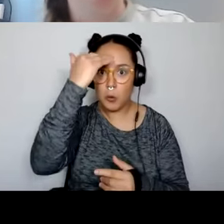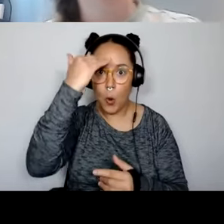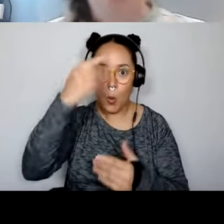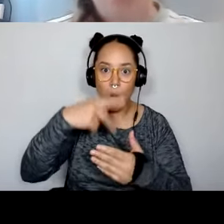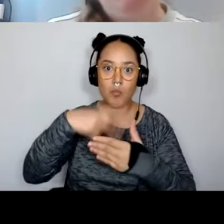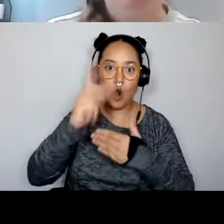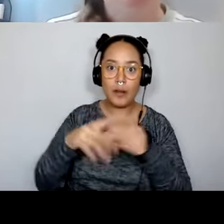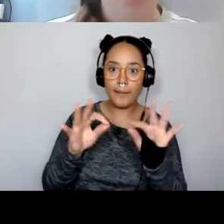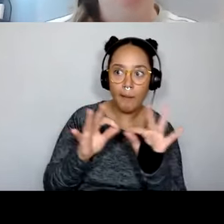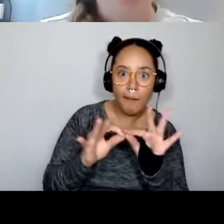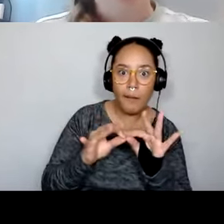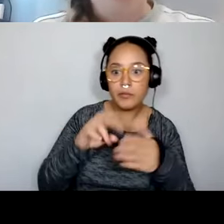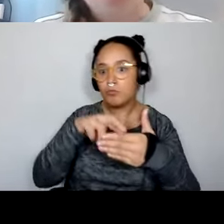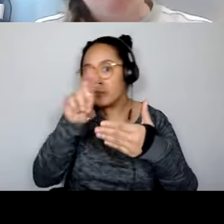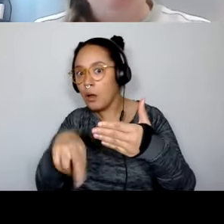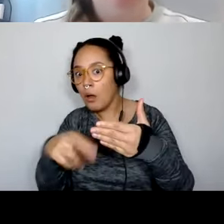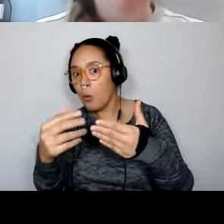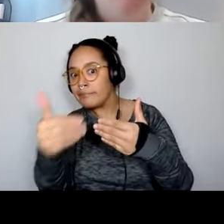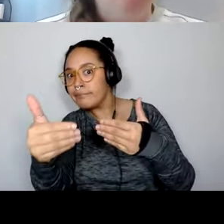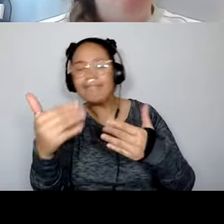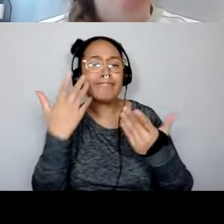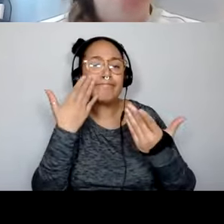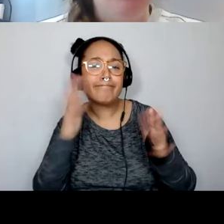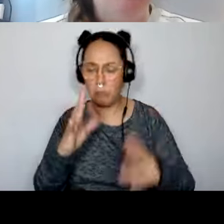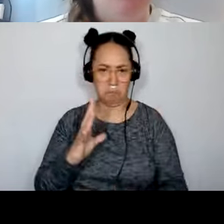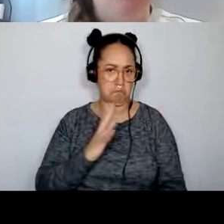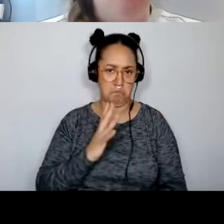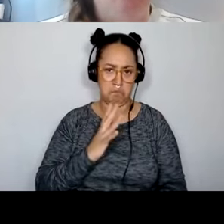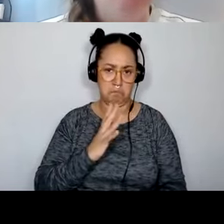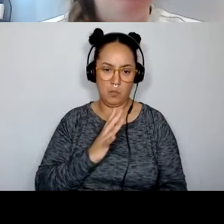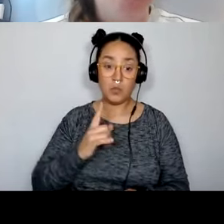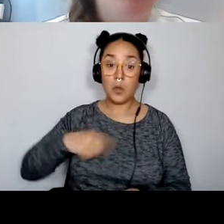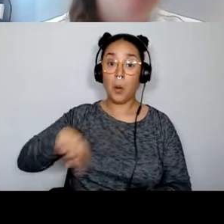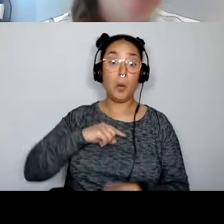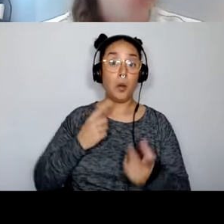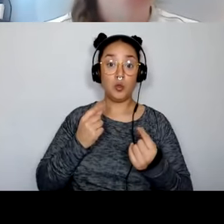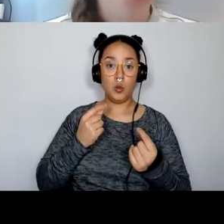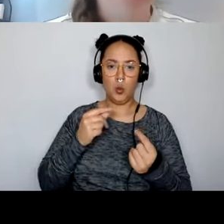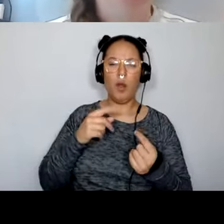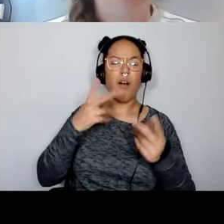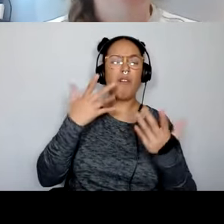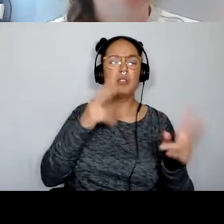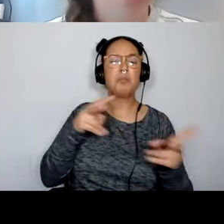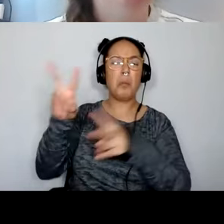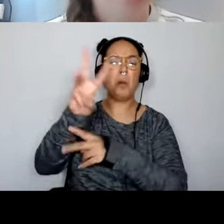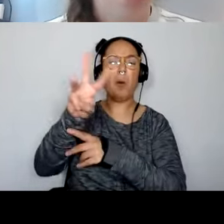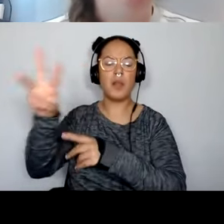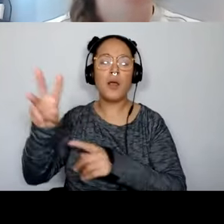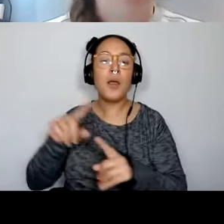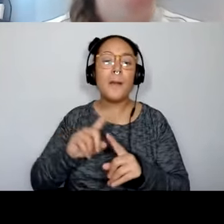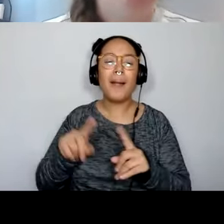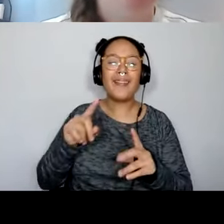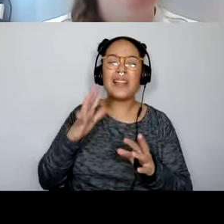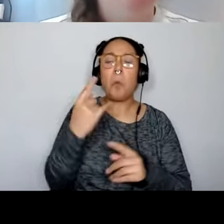outcome is. And so we've kind of given this rough breakdown on the website. But I think really, that's just